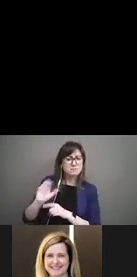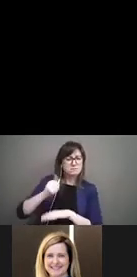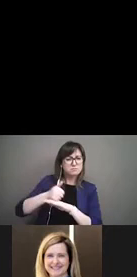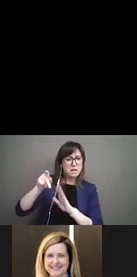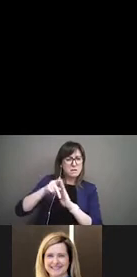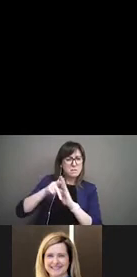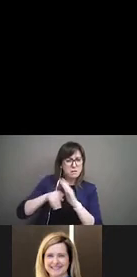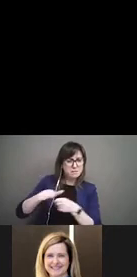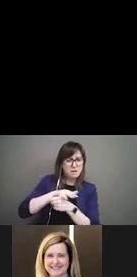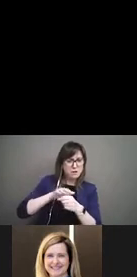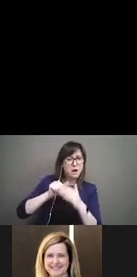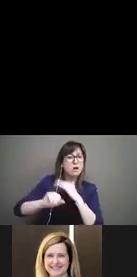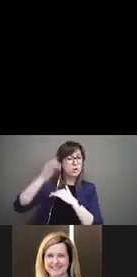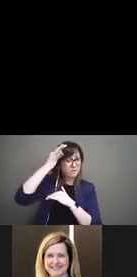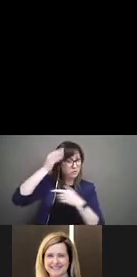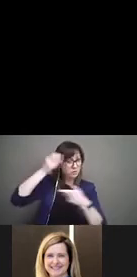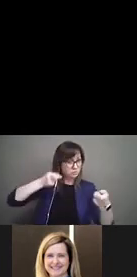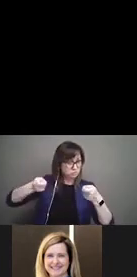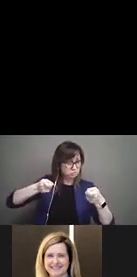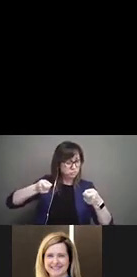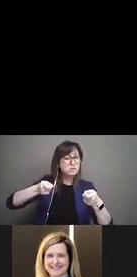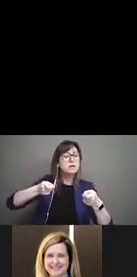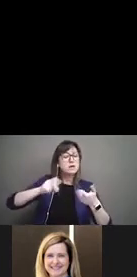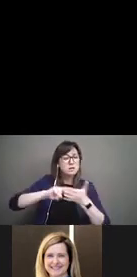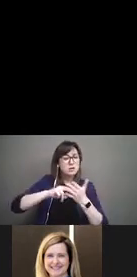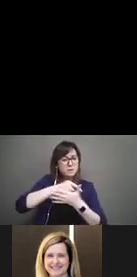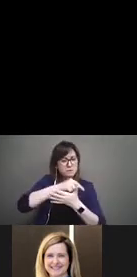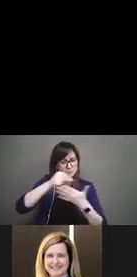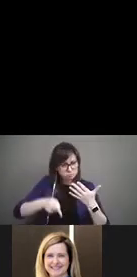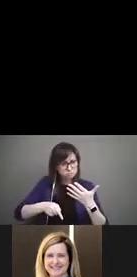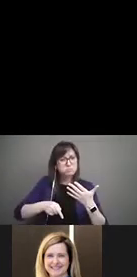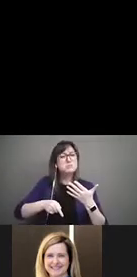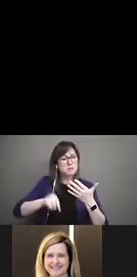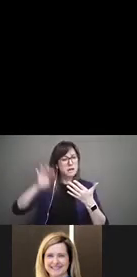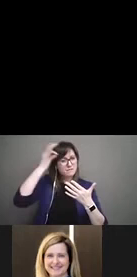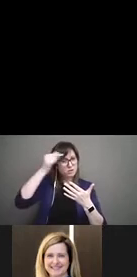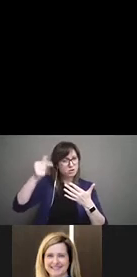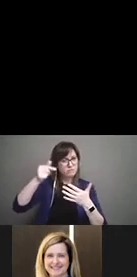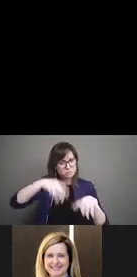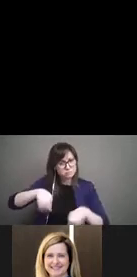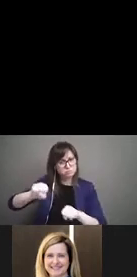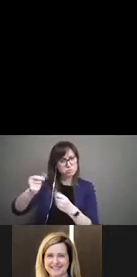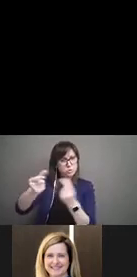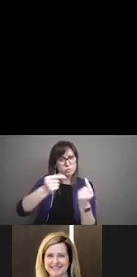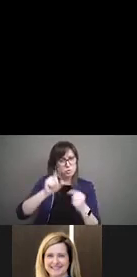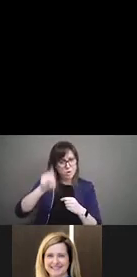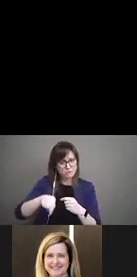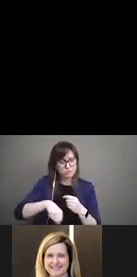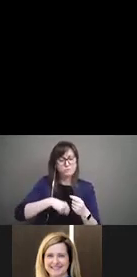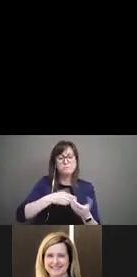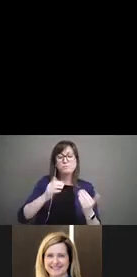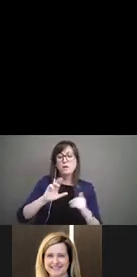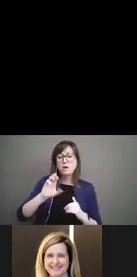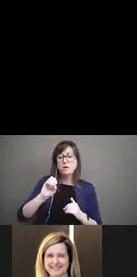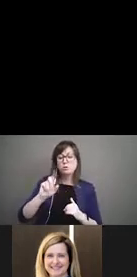under federal jurisdiction in Canada, so that components are actionable by the federal government. We have a roadmap with feasible